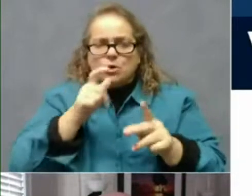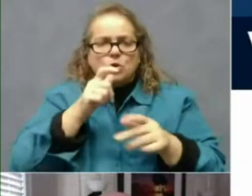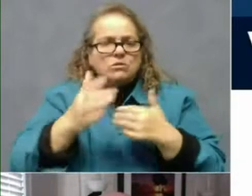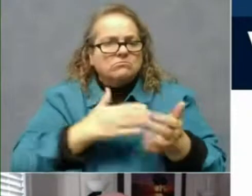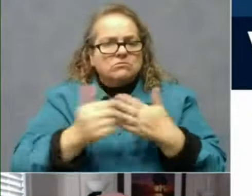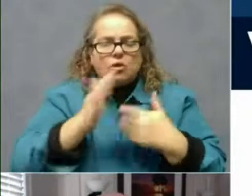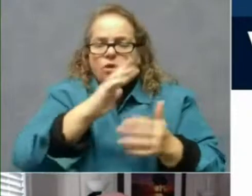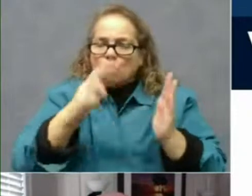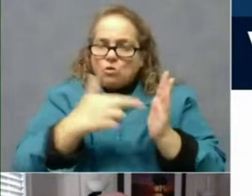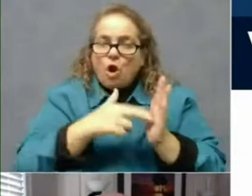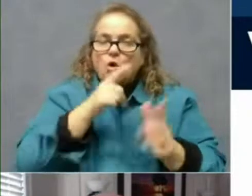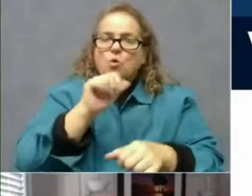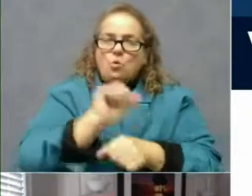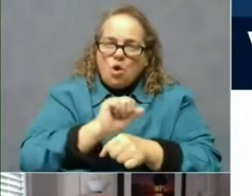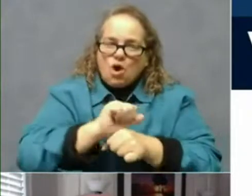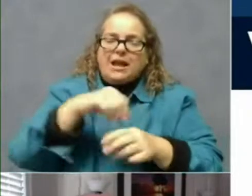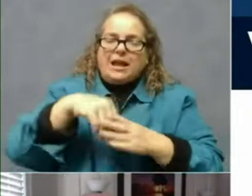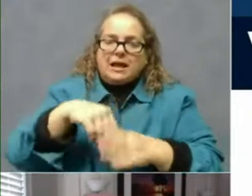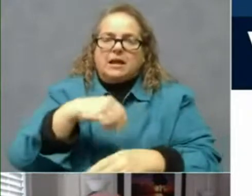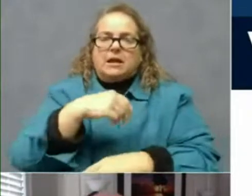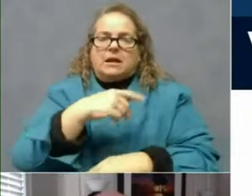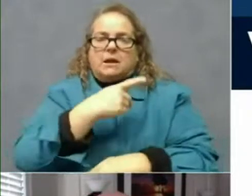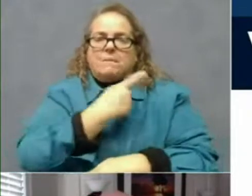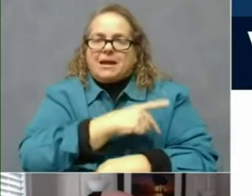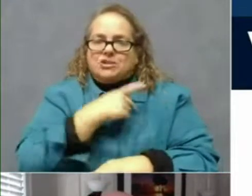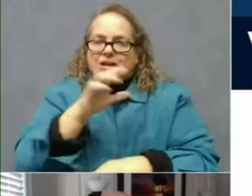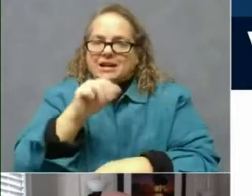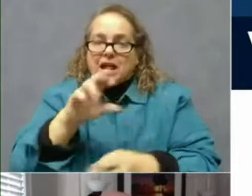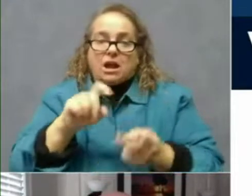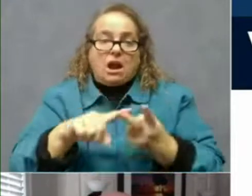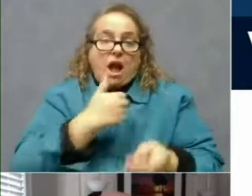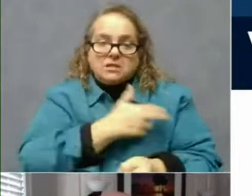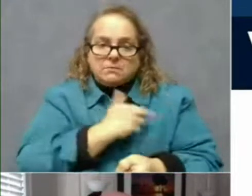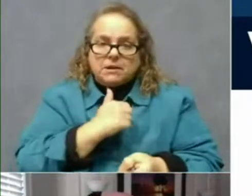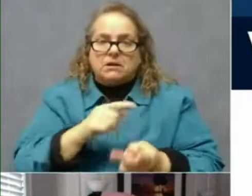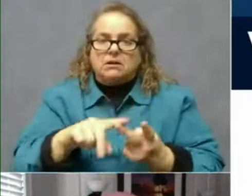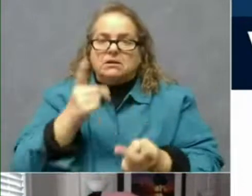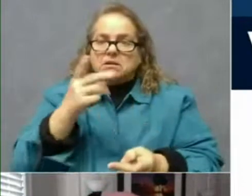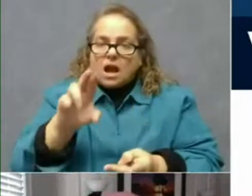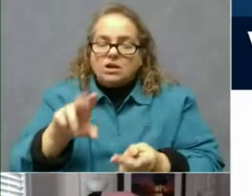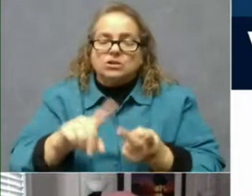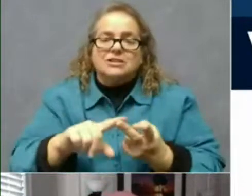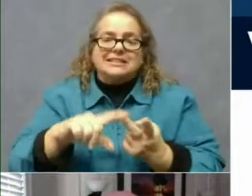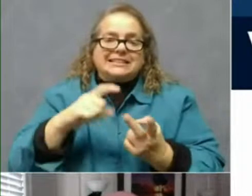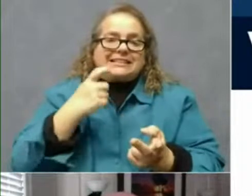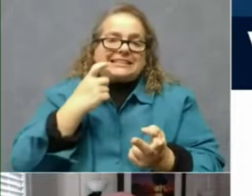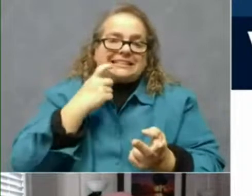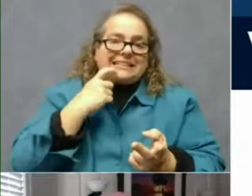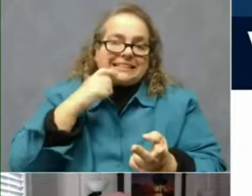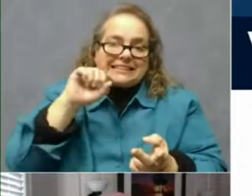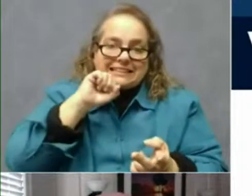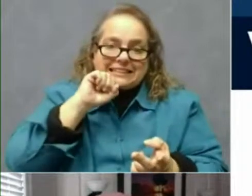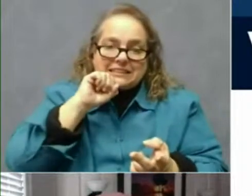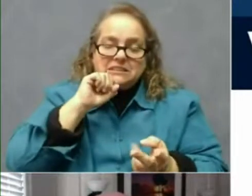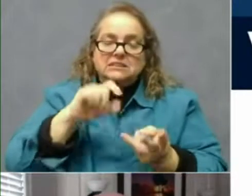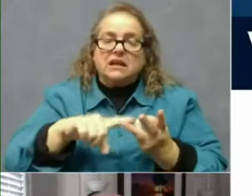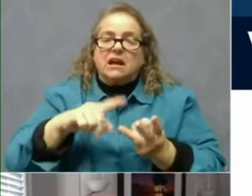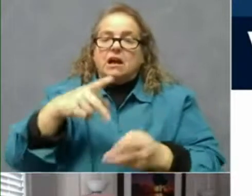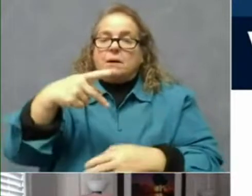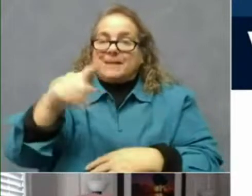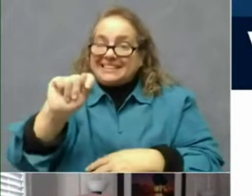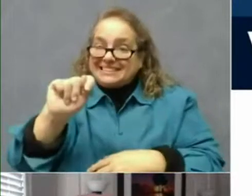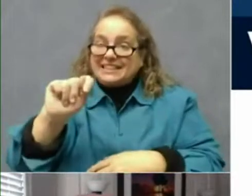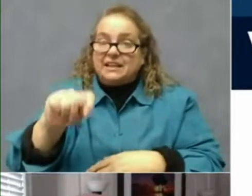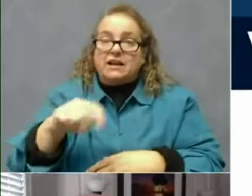setting. That could be in a hospital, a doctor's office, a dentist's office, a physical therapy office, a home setting. If you go out to home,